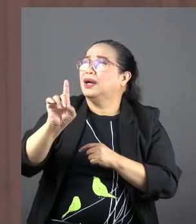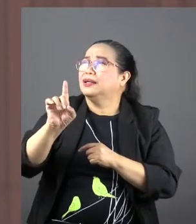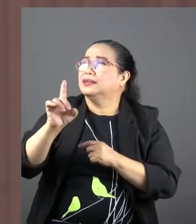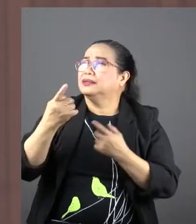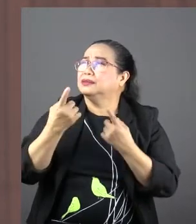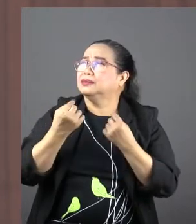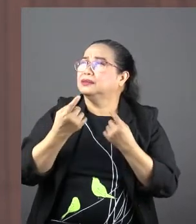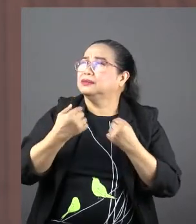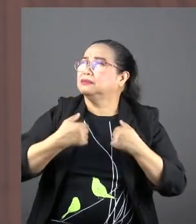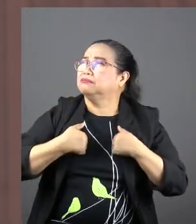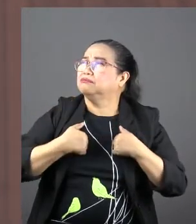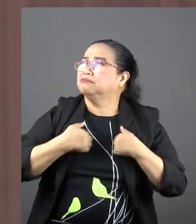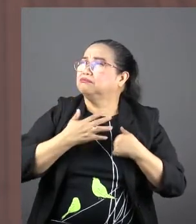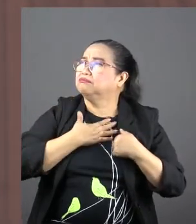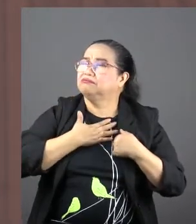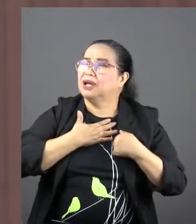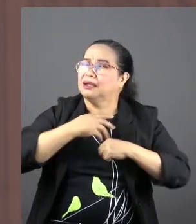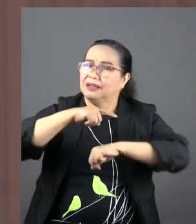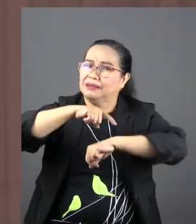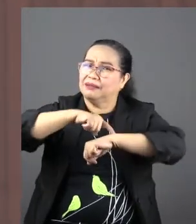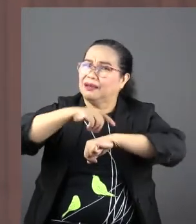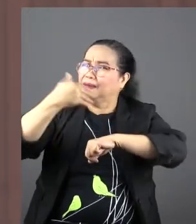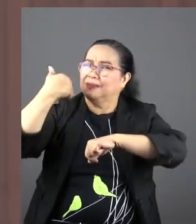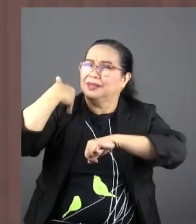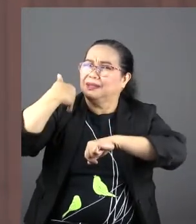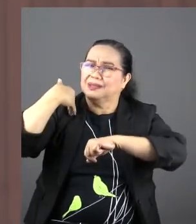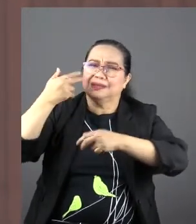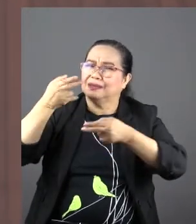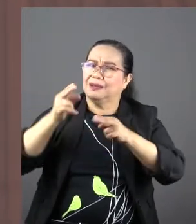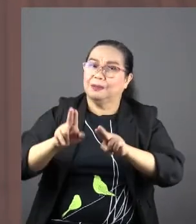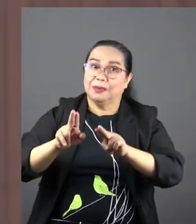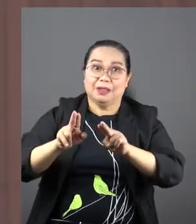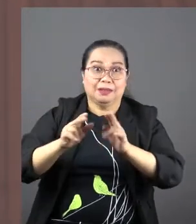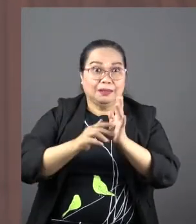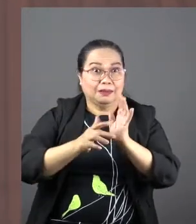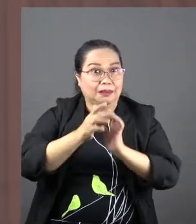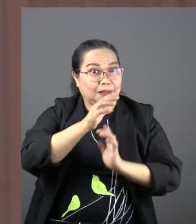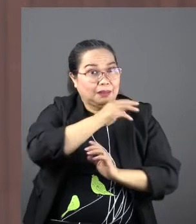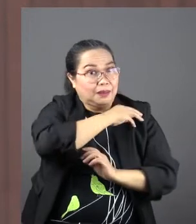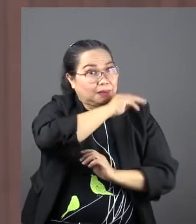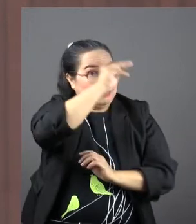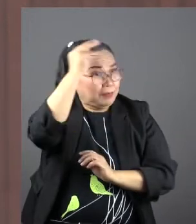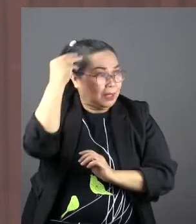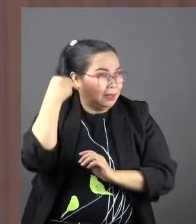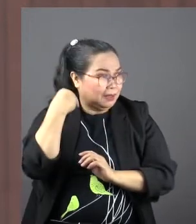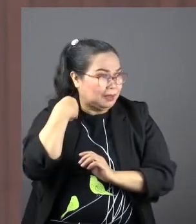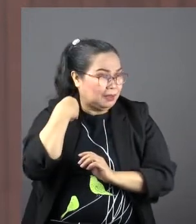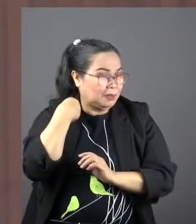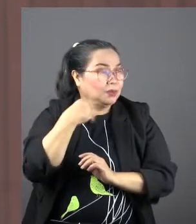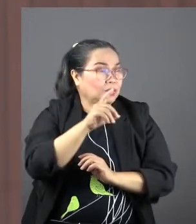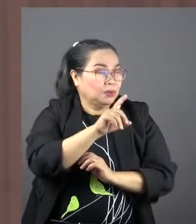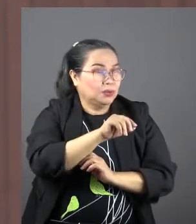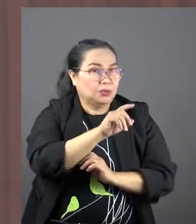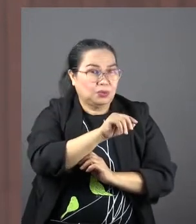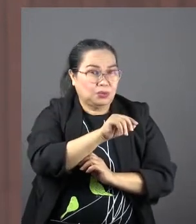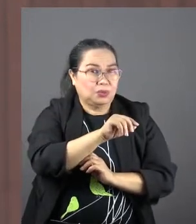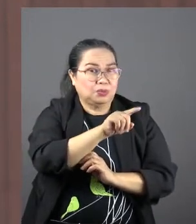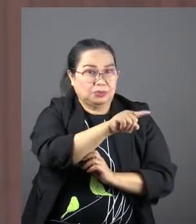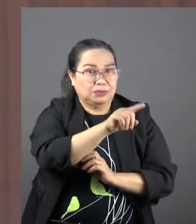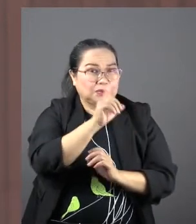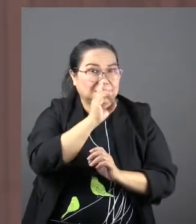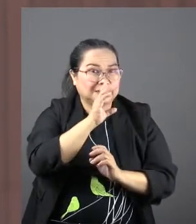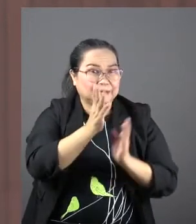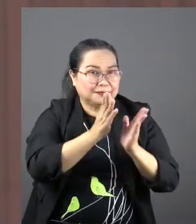to do with me? My hour has not yet come. And Mary said to the servants do whatever he tells you.